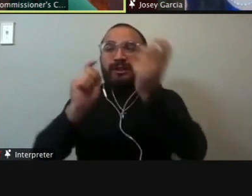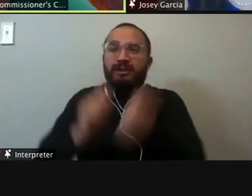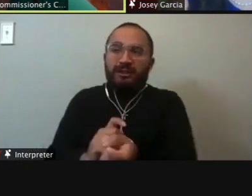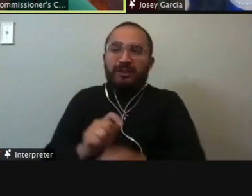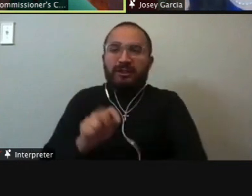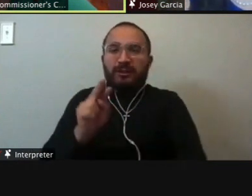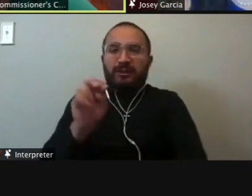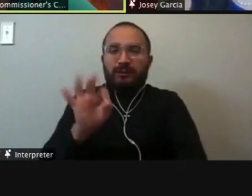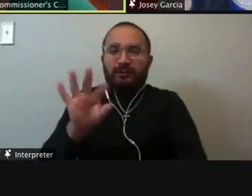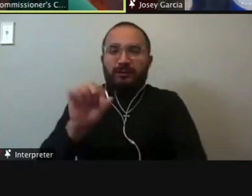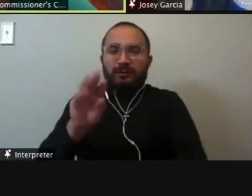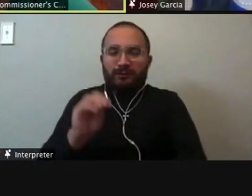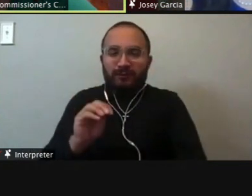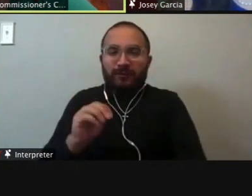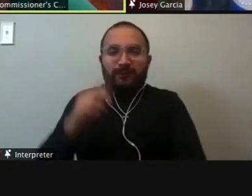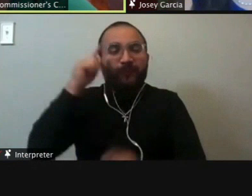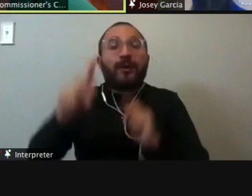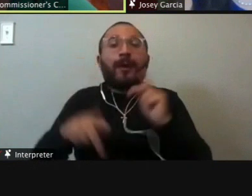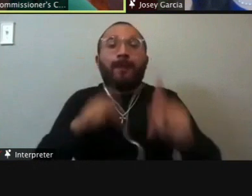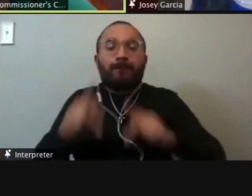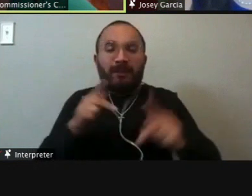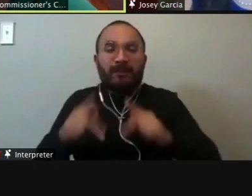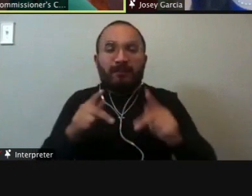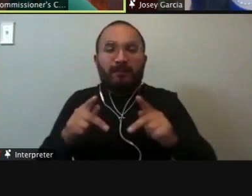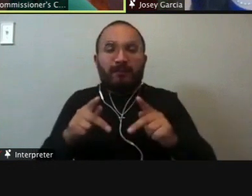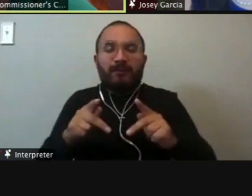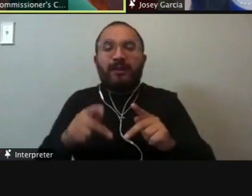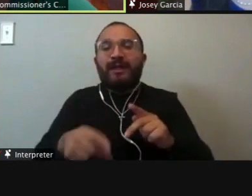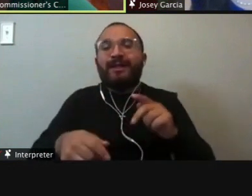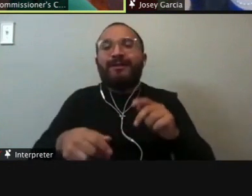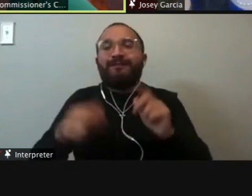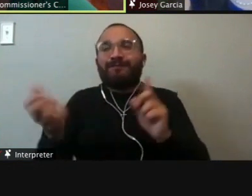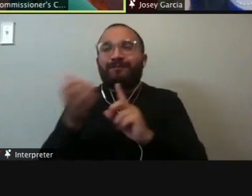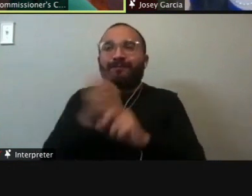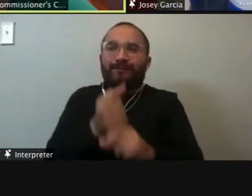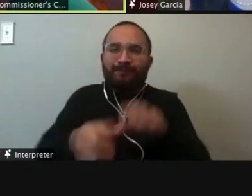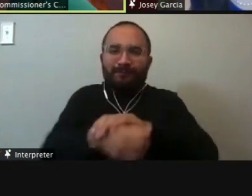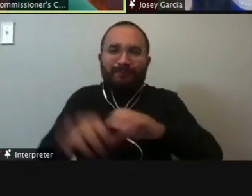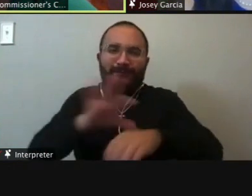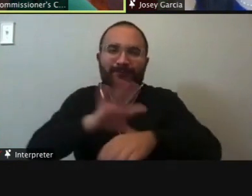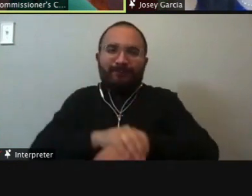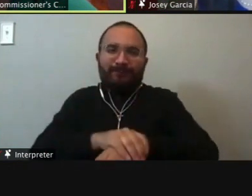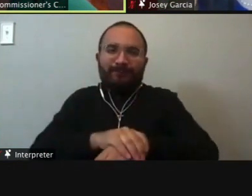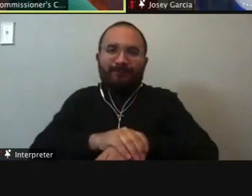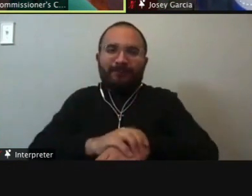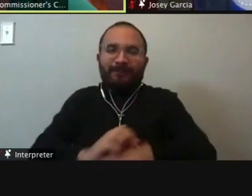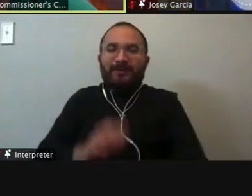for, um, Bexar County residents who are arrested to post bail, despite their economic status?